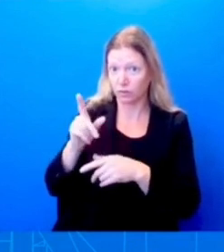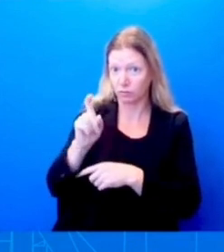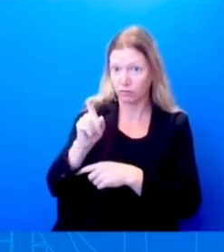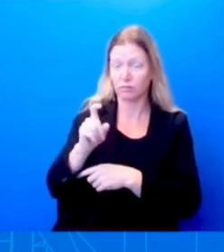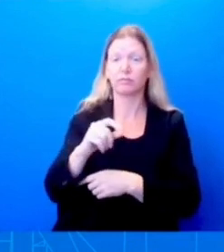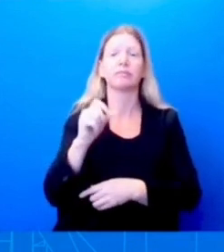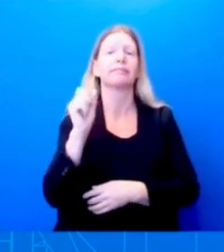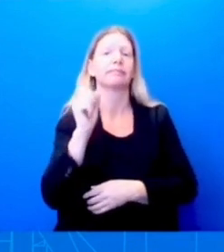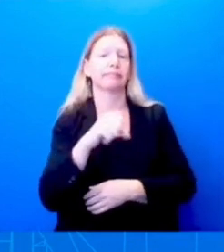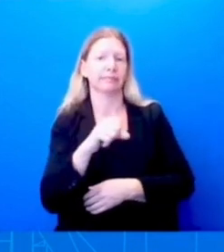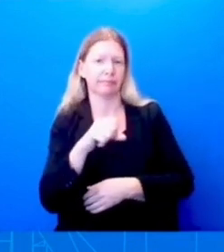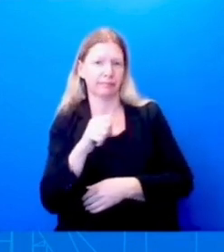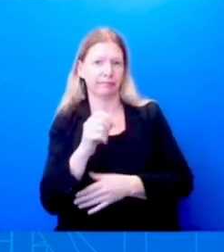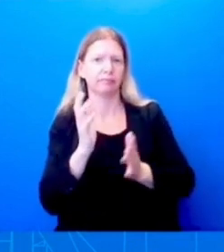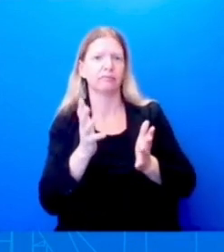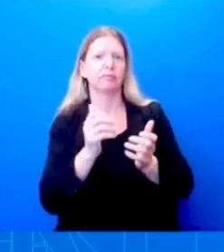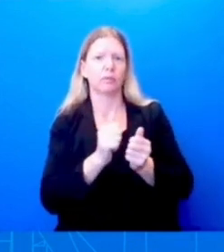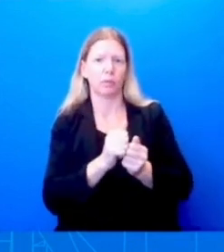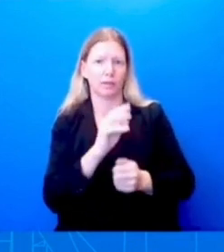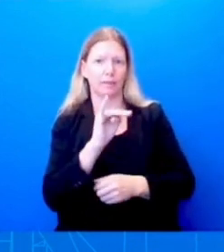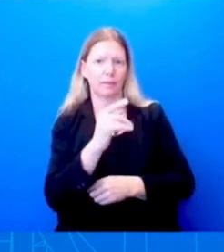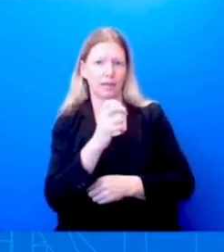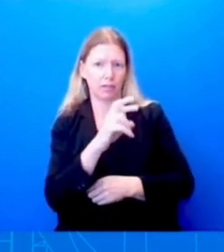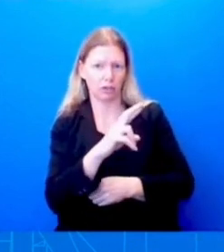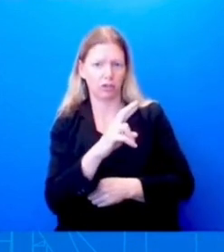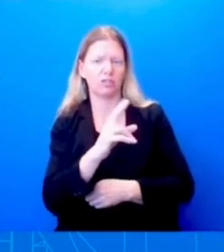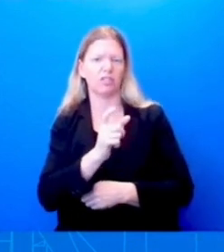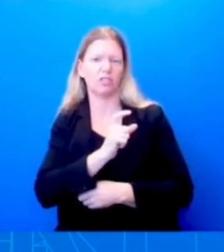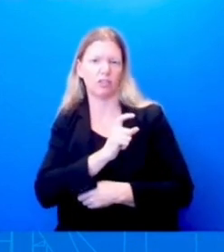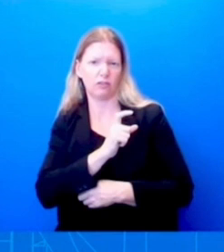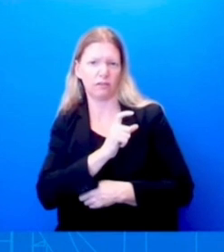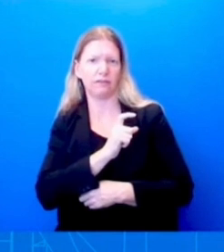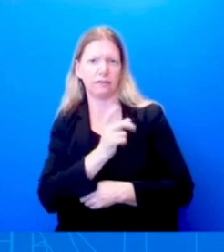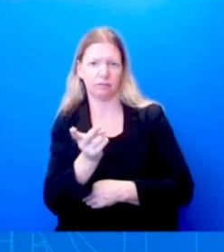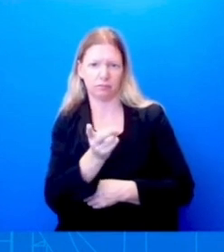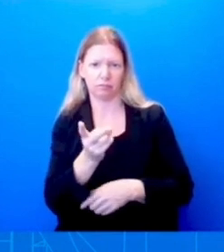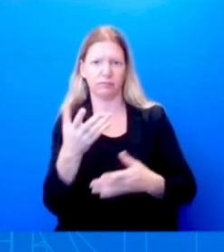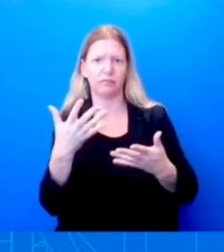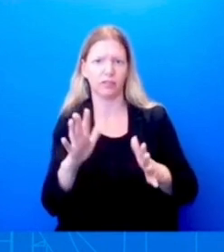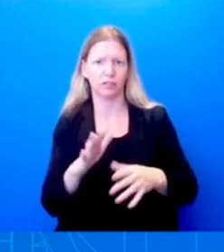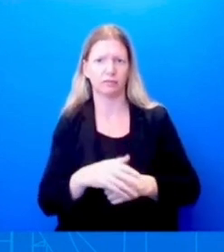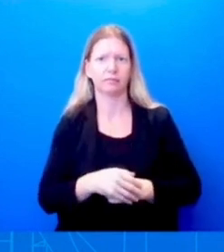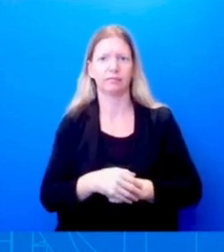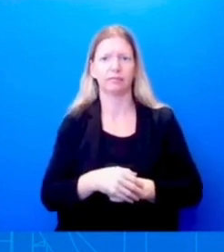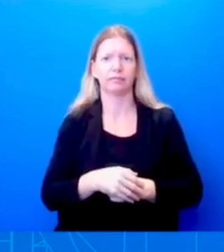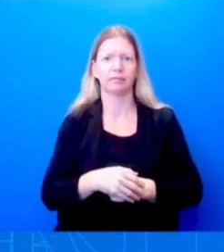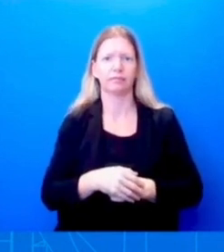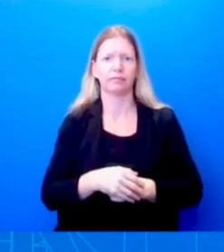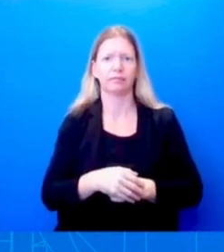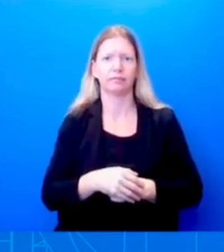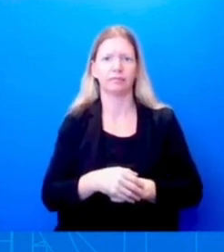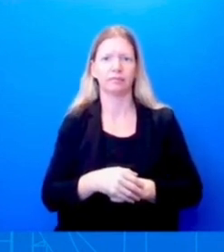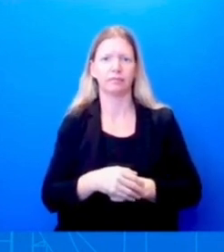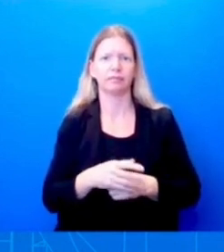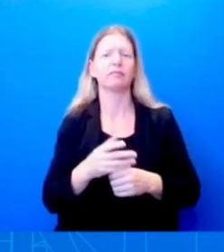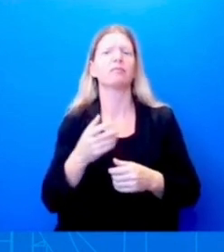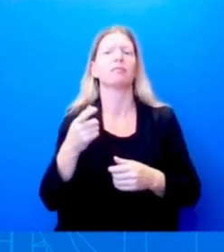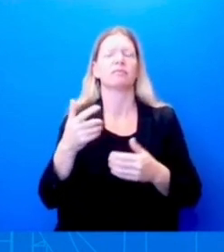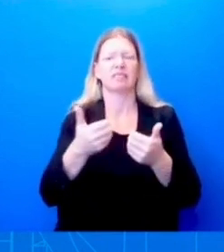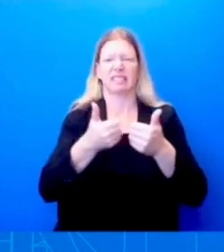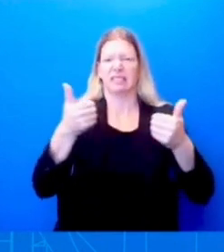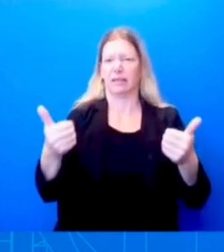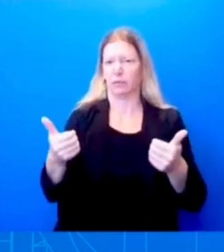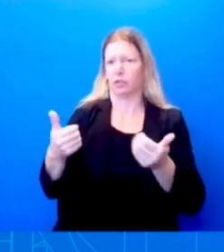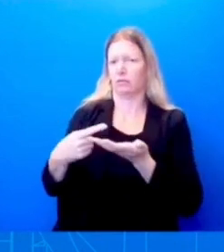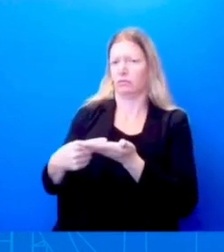to the Sheriff. And obviously, as Karine mentioned, he had a separate conversation with the Governor today. As of right now, I don't think there are travel plans,